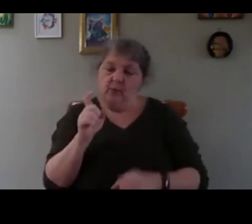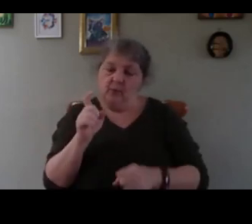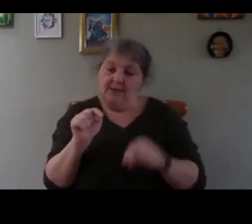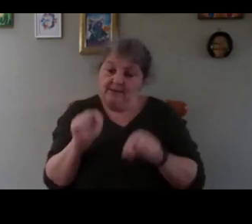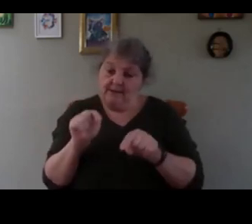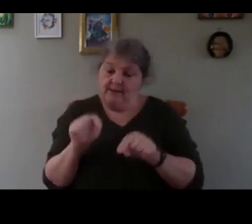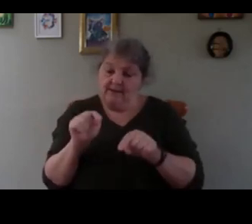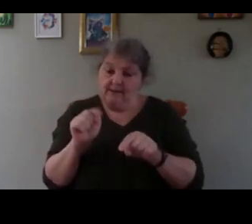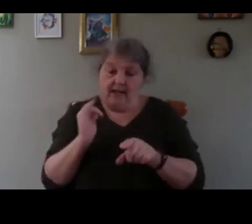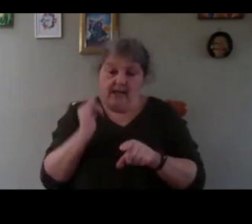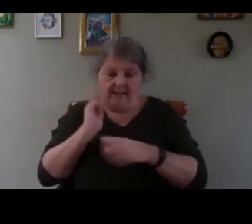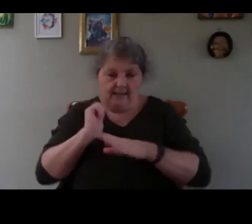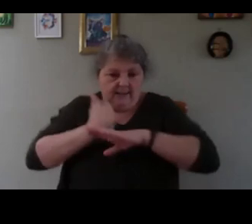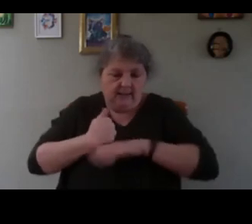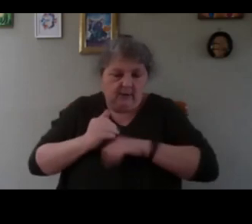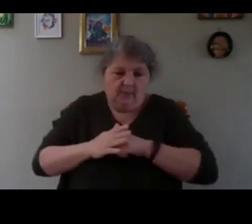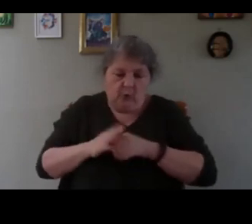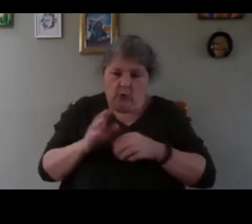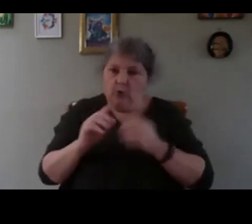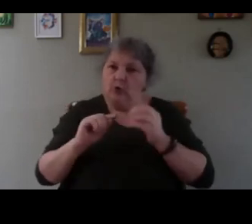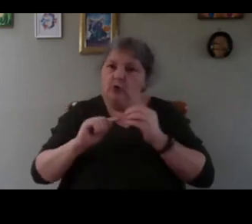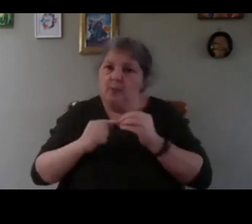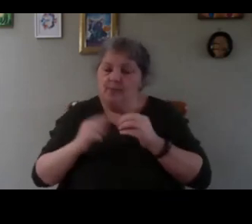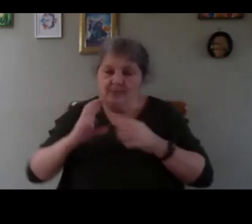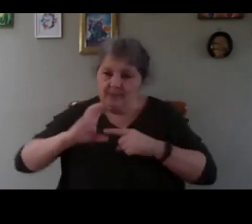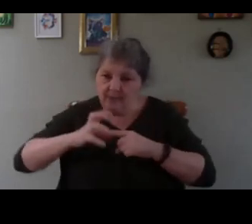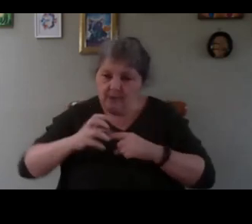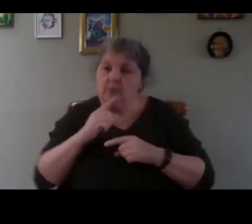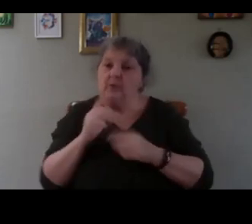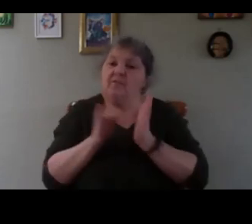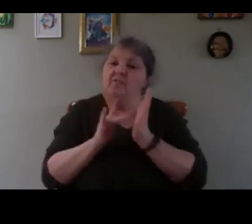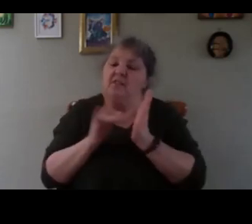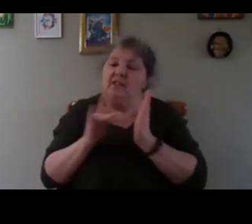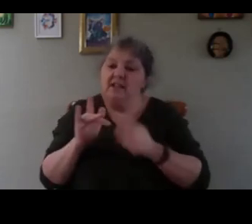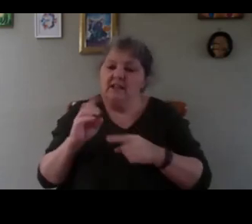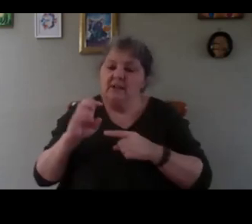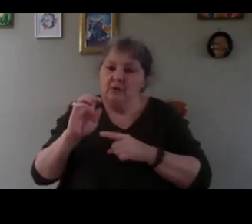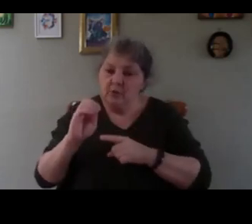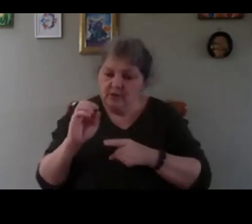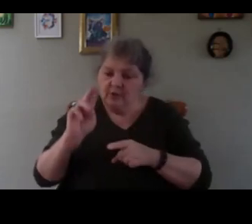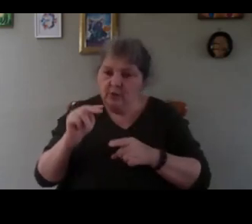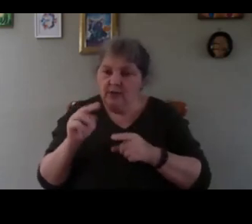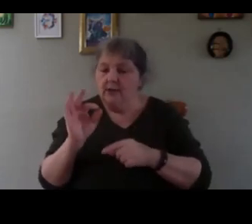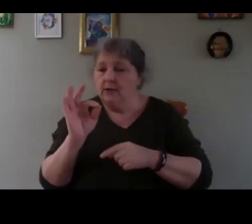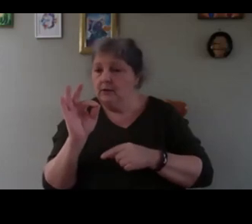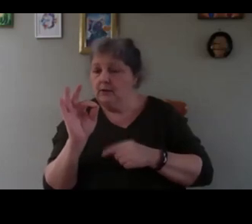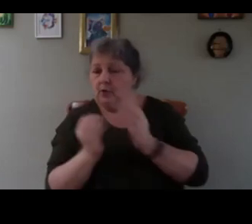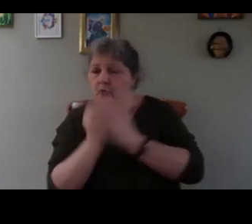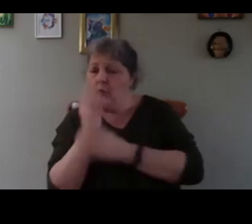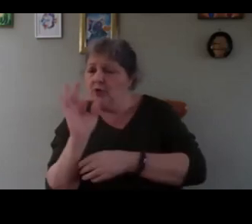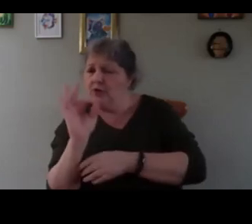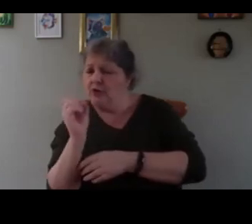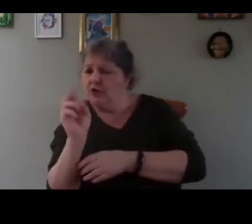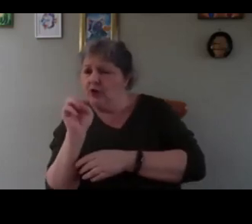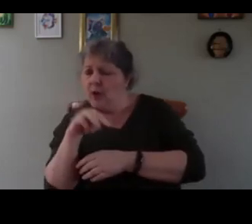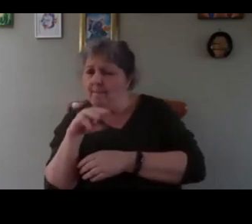setup for tomatoes but when you get 15 degrees you can germinate all the cold seed